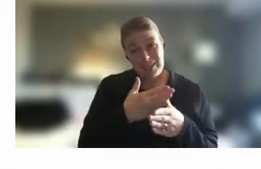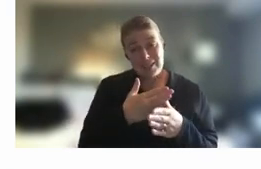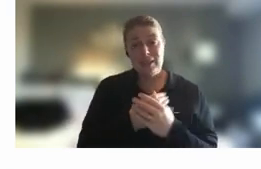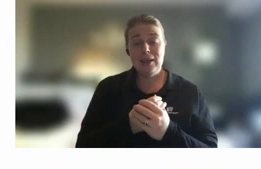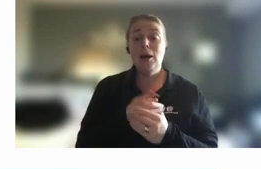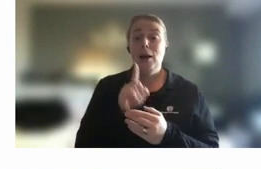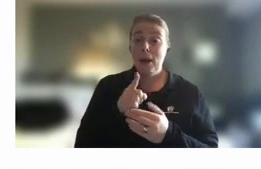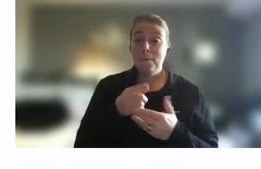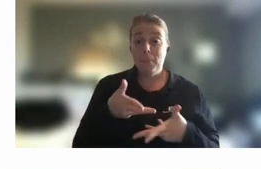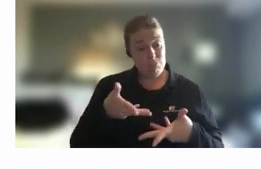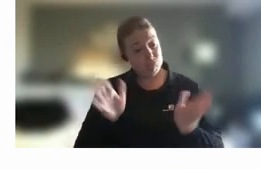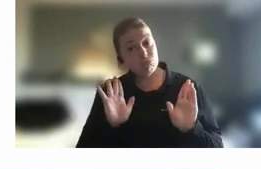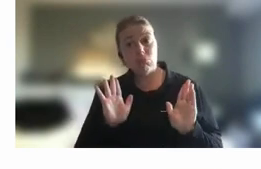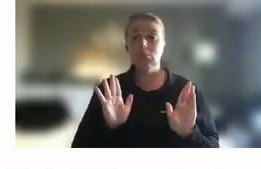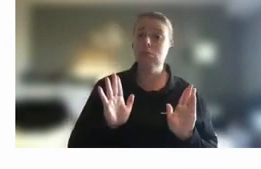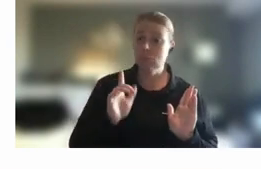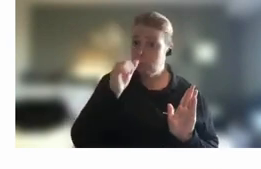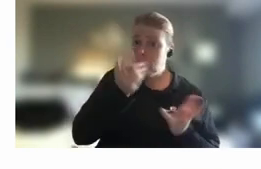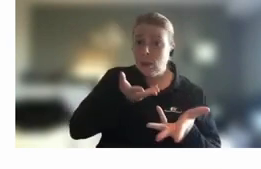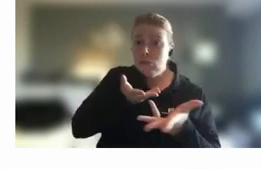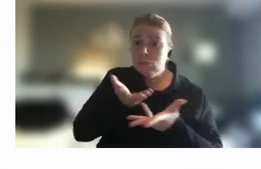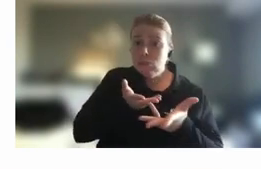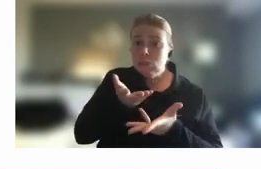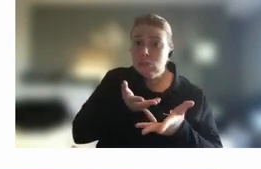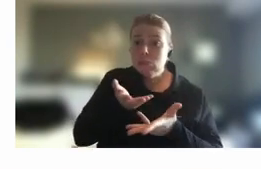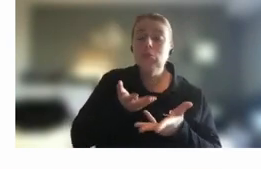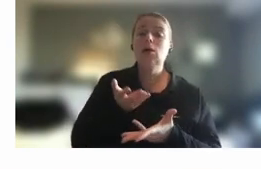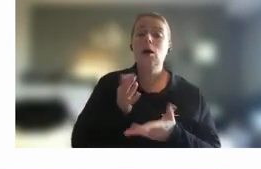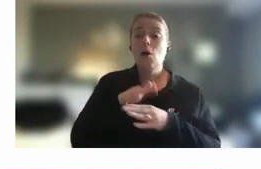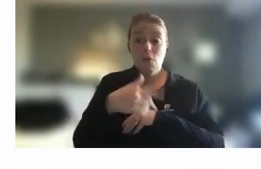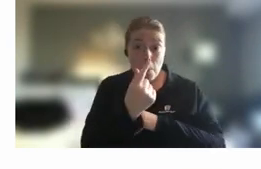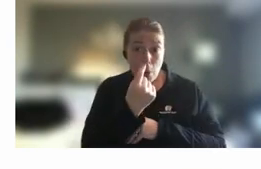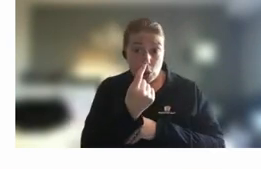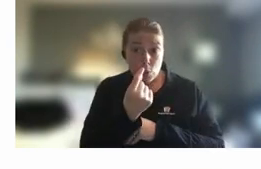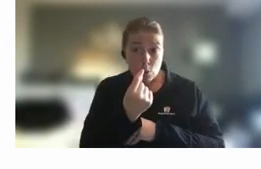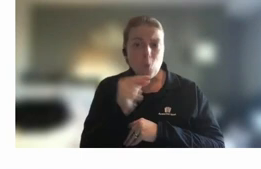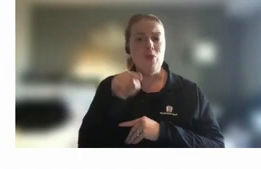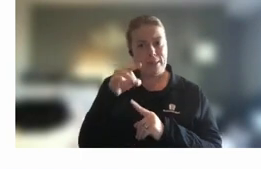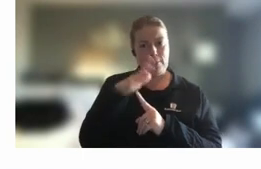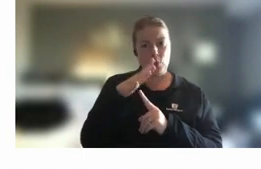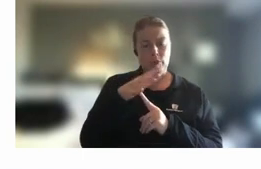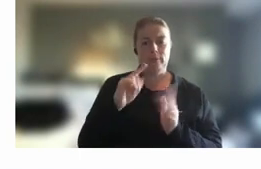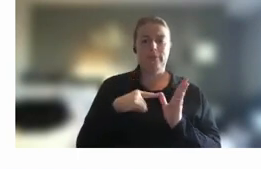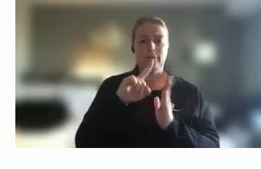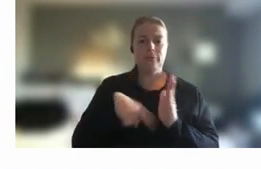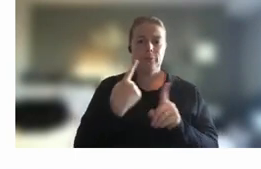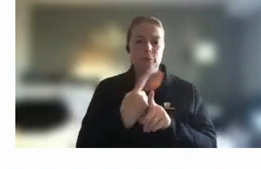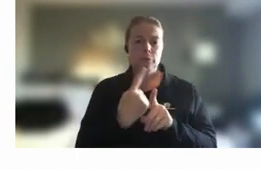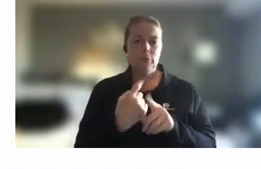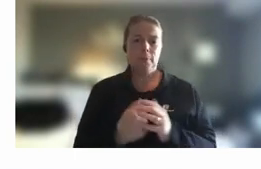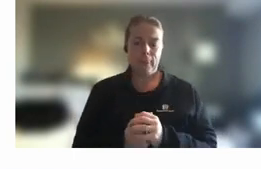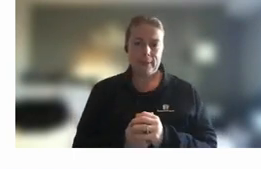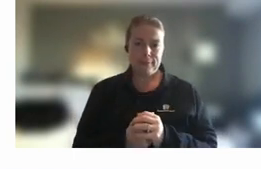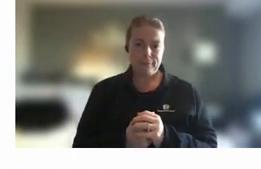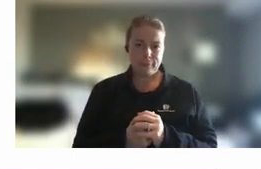conversation in a mutually beneficial kind of way is really important yeah thank you I was as